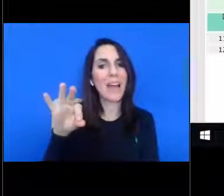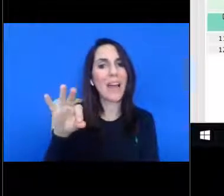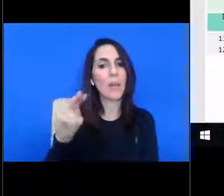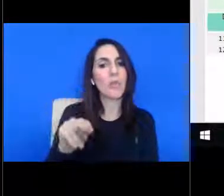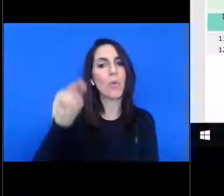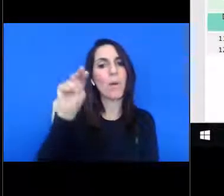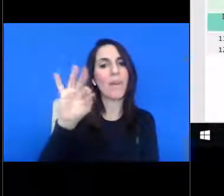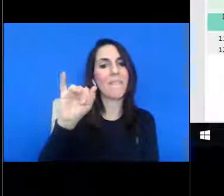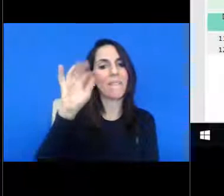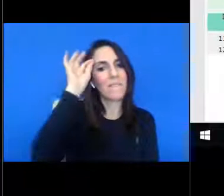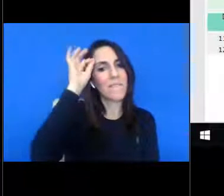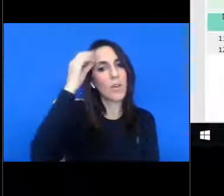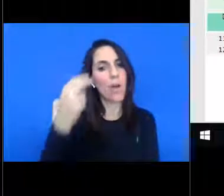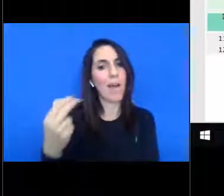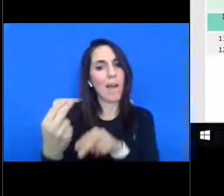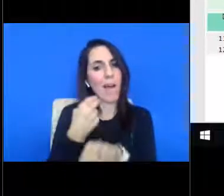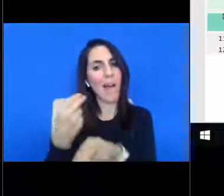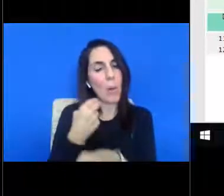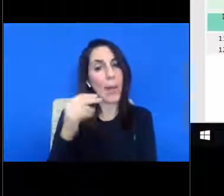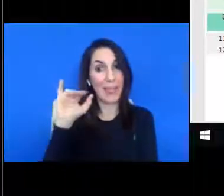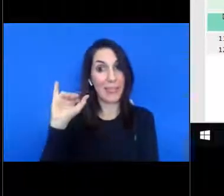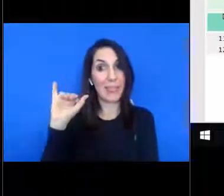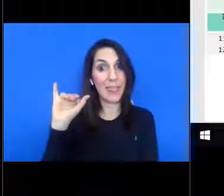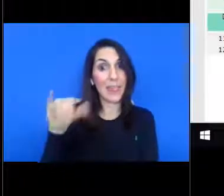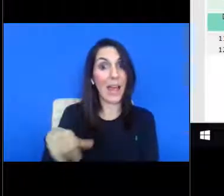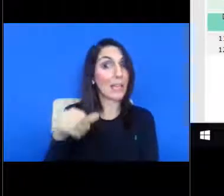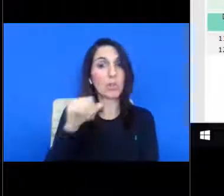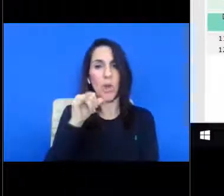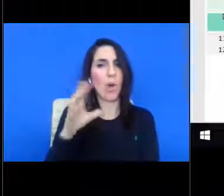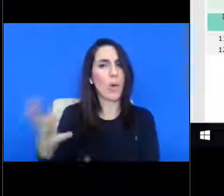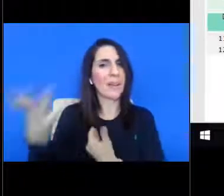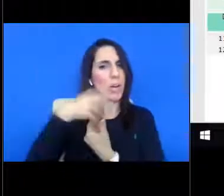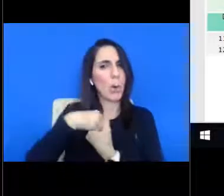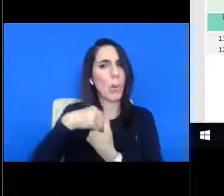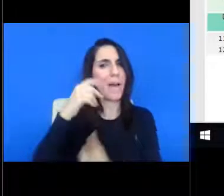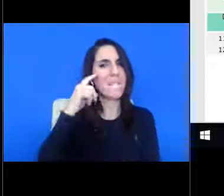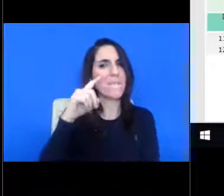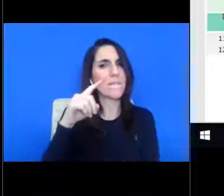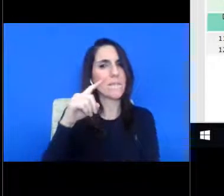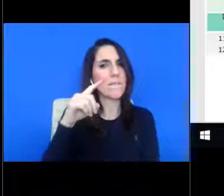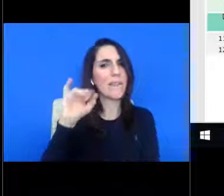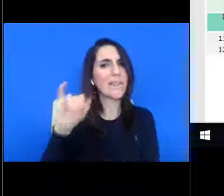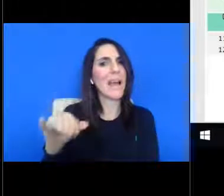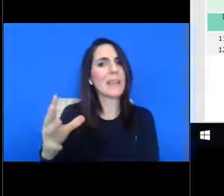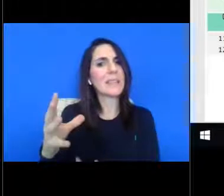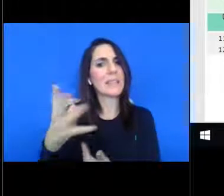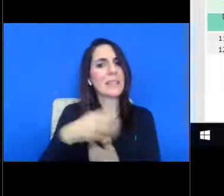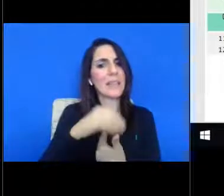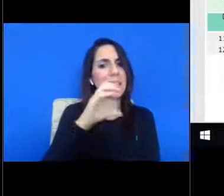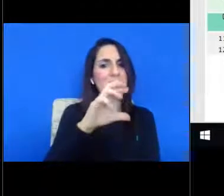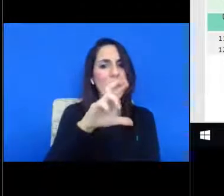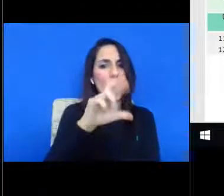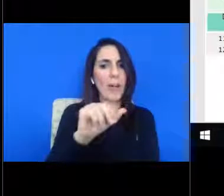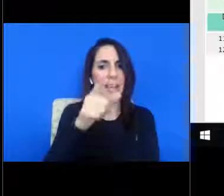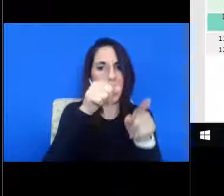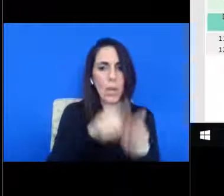project is that, I know that's not going to be part of the, the Sierra, it's going to be part of the CRA agreement, but